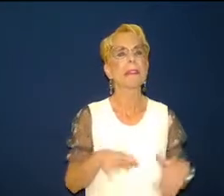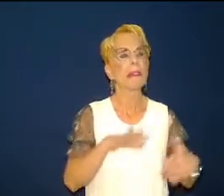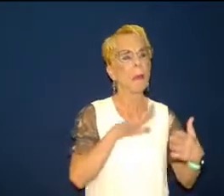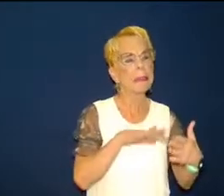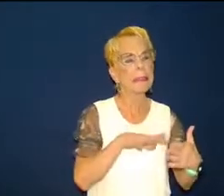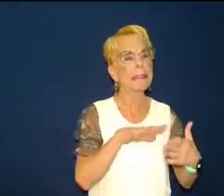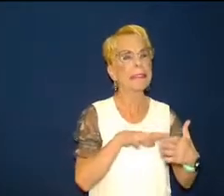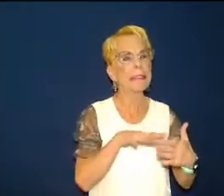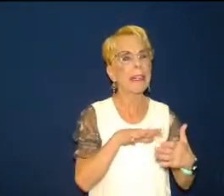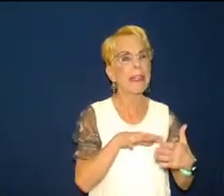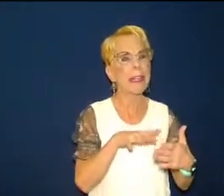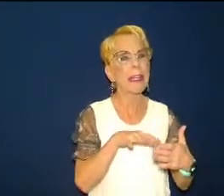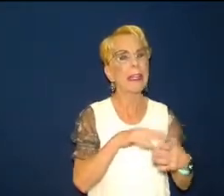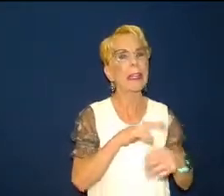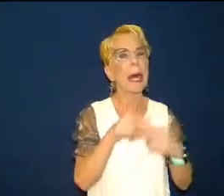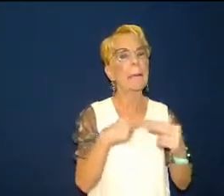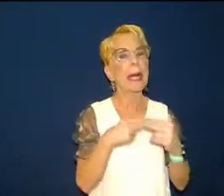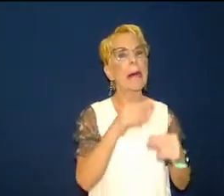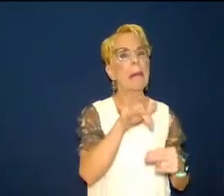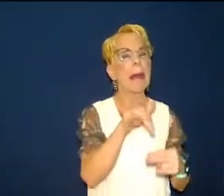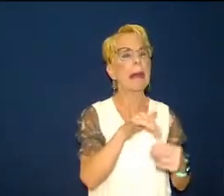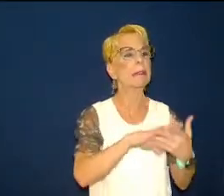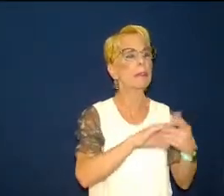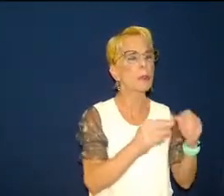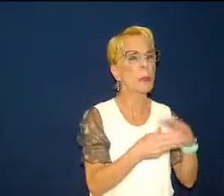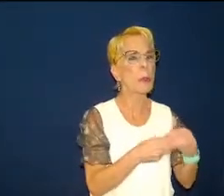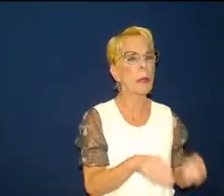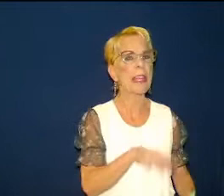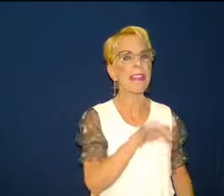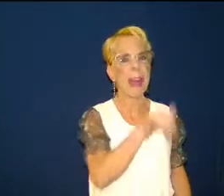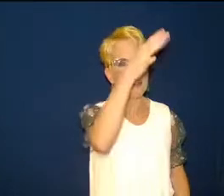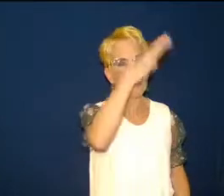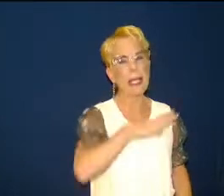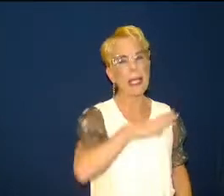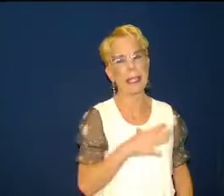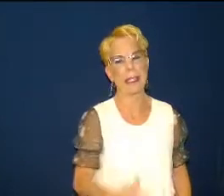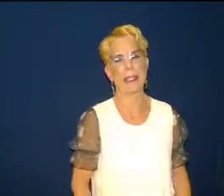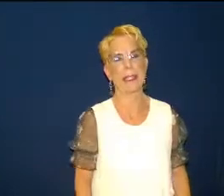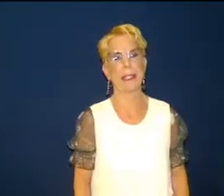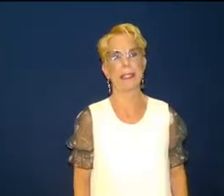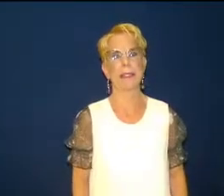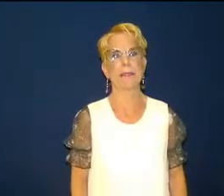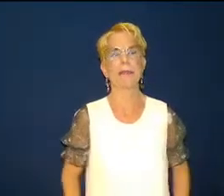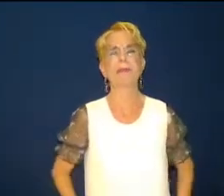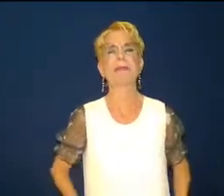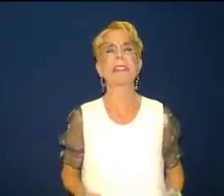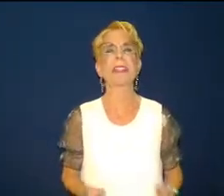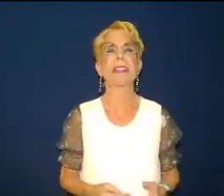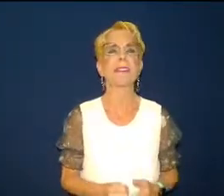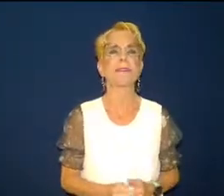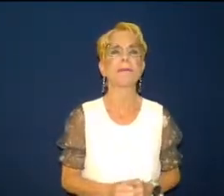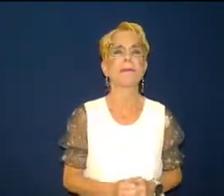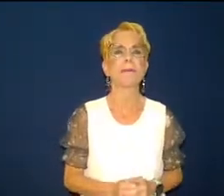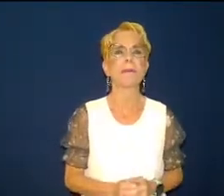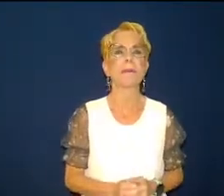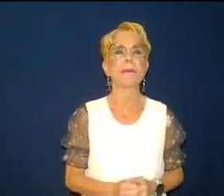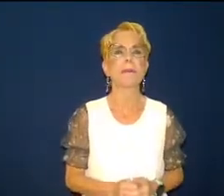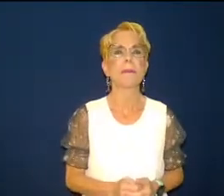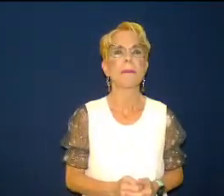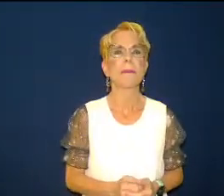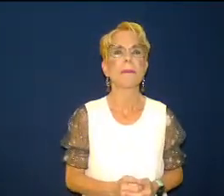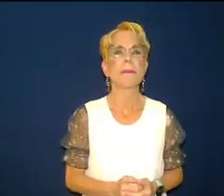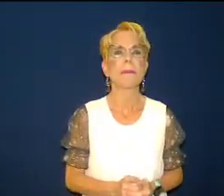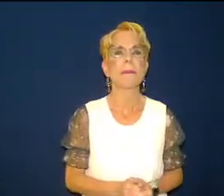right here that's a true story and they said this for many practical purposes this man was virtually